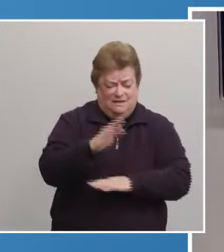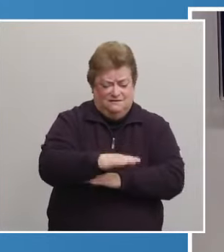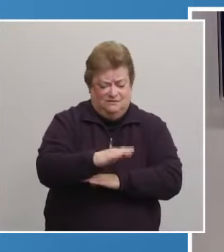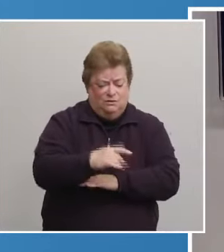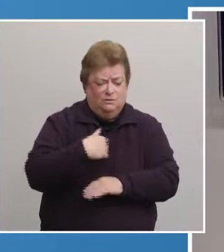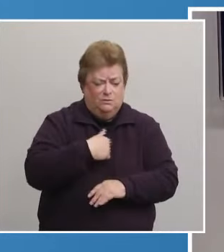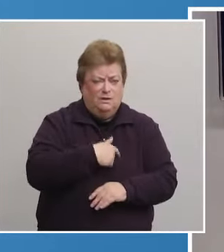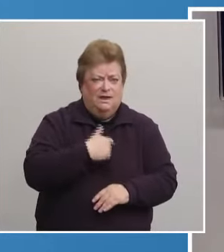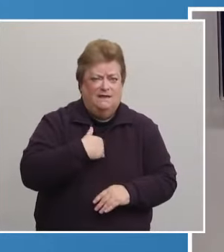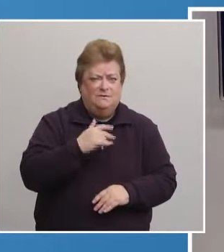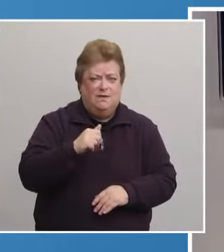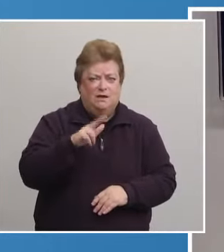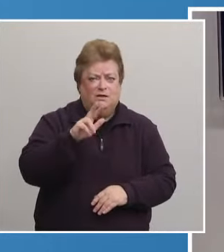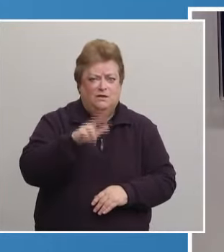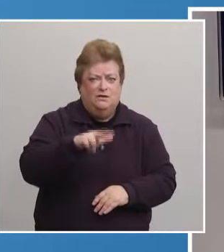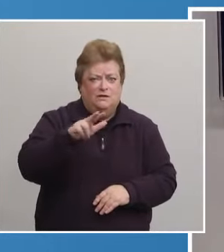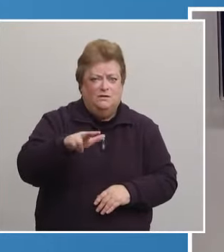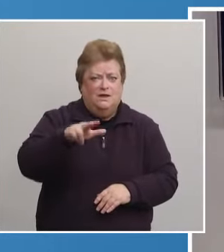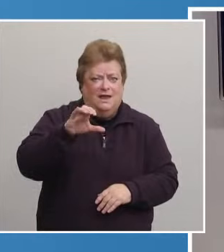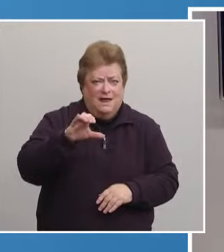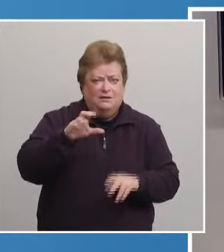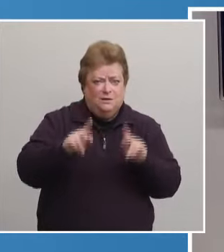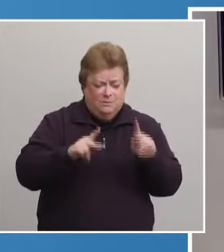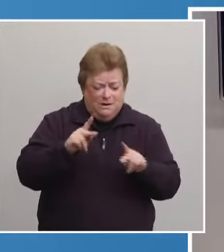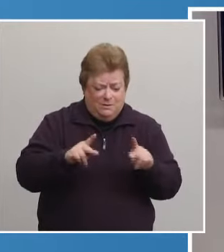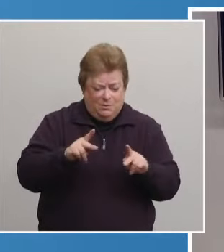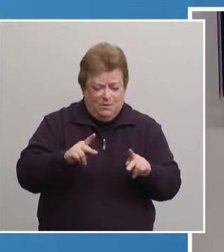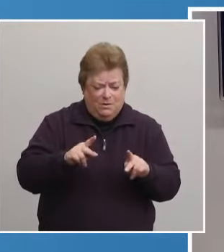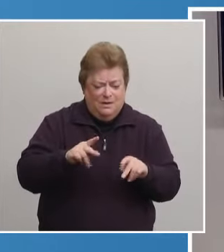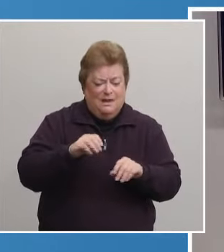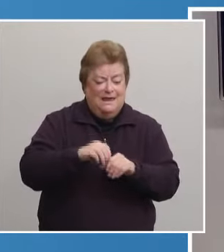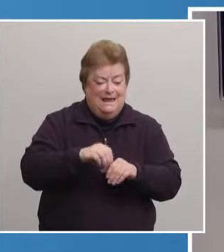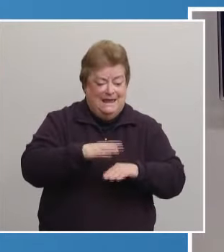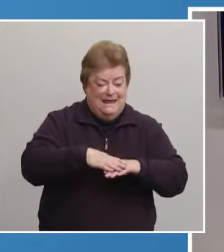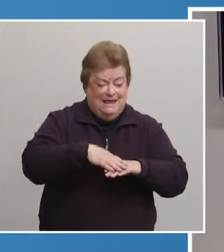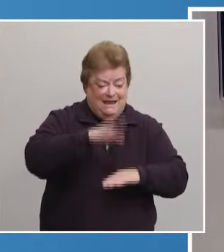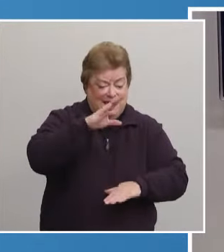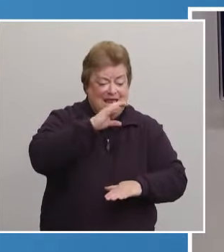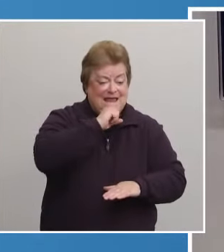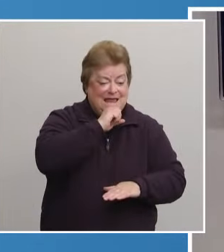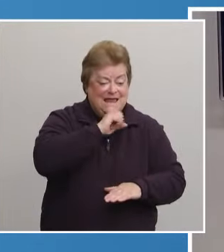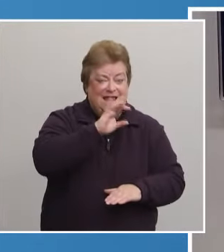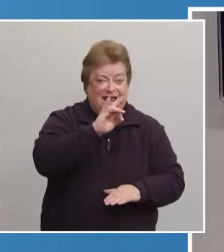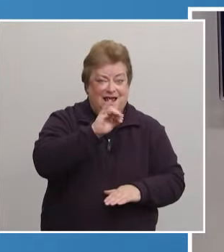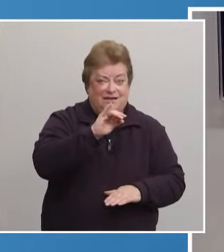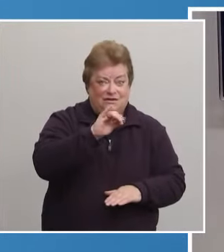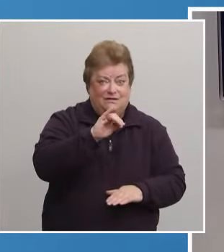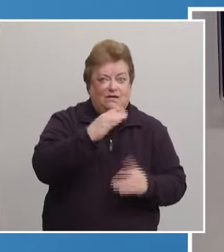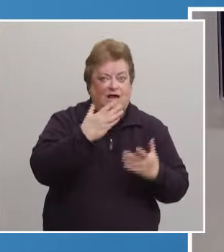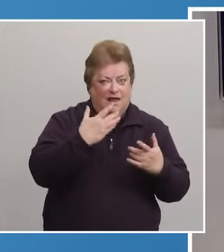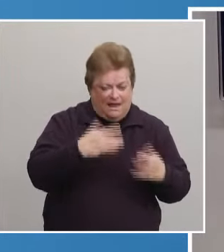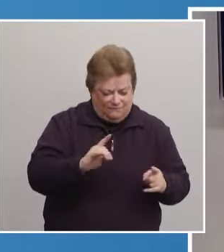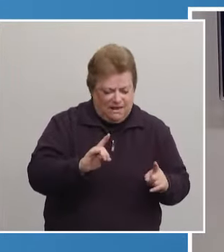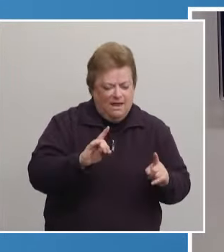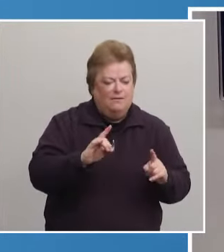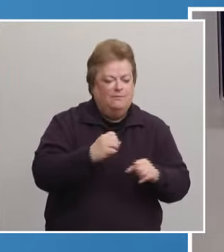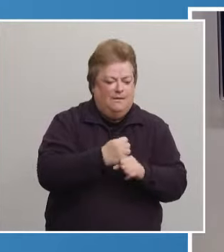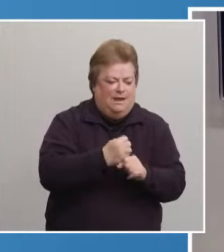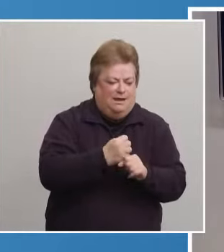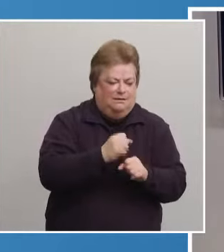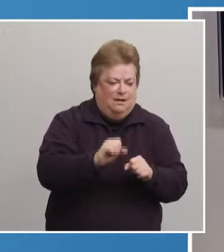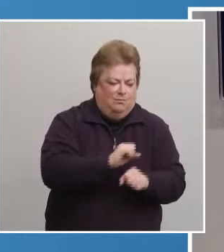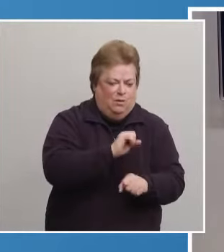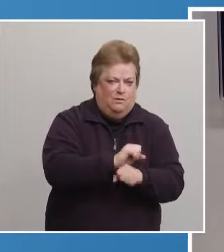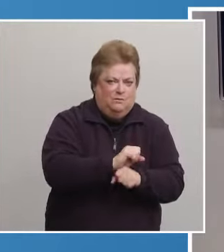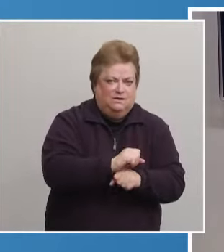about 3,300 people in the 80 and over age group have successfully made appointments for Friday's clinic.